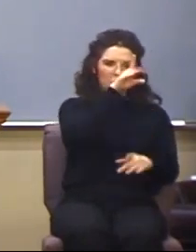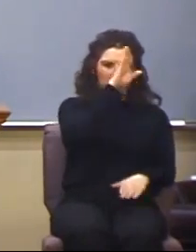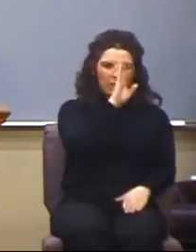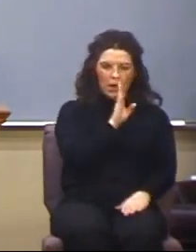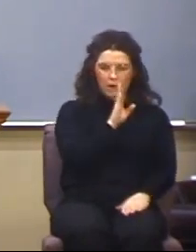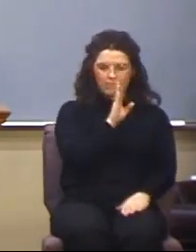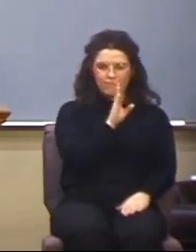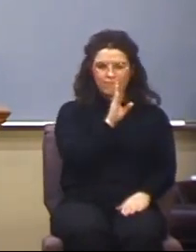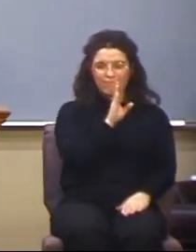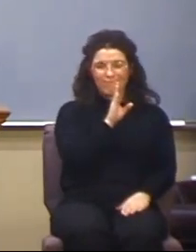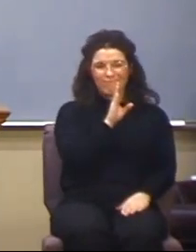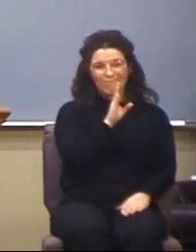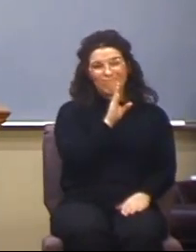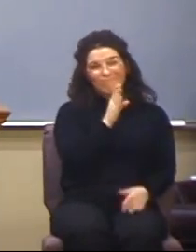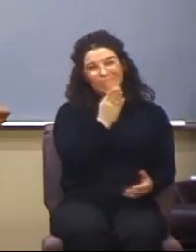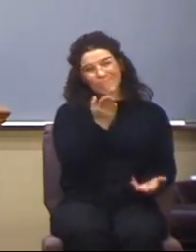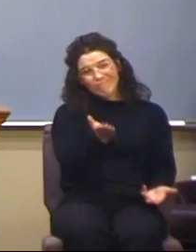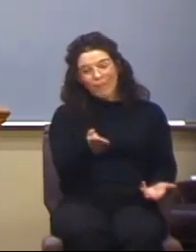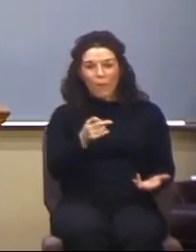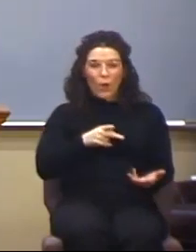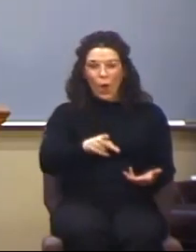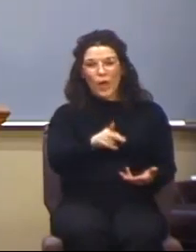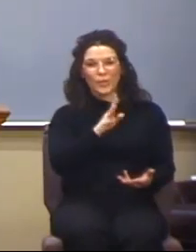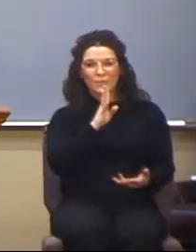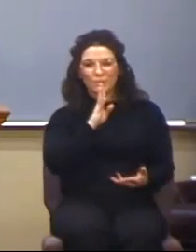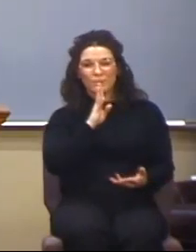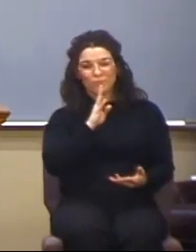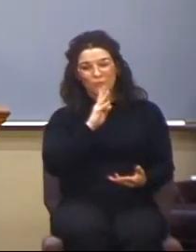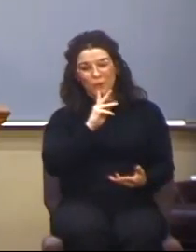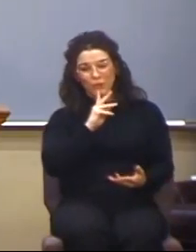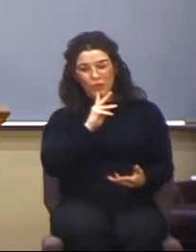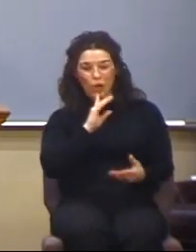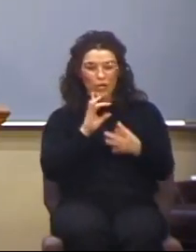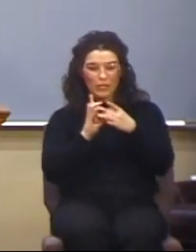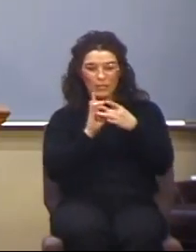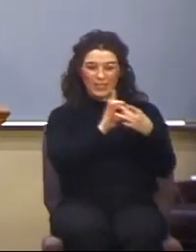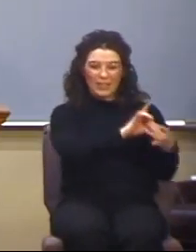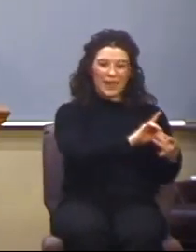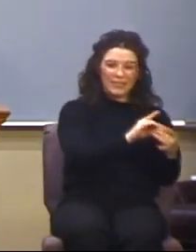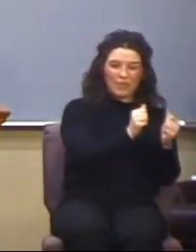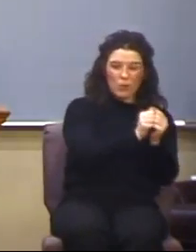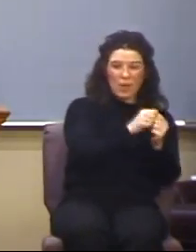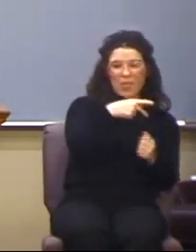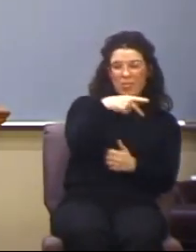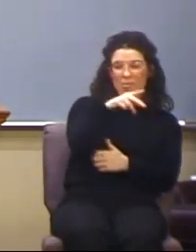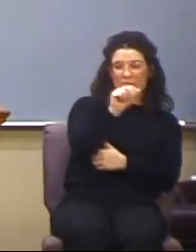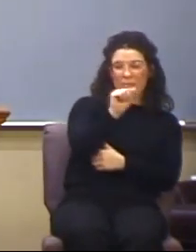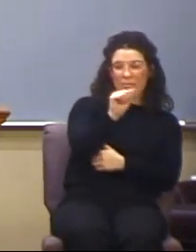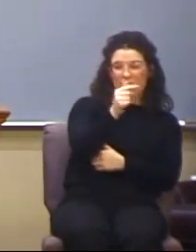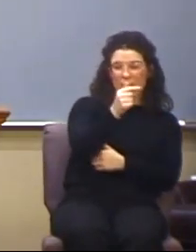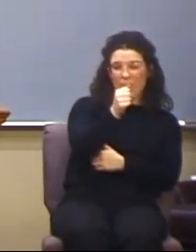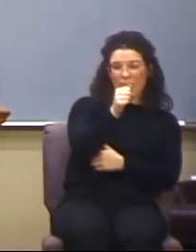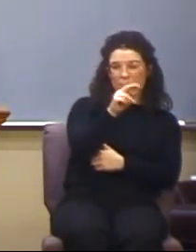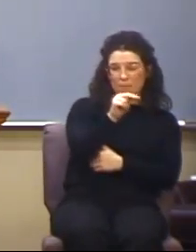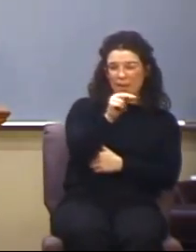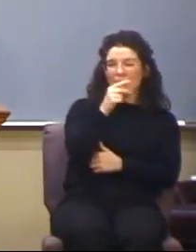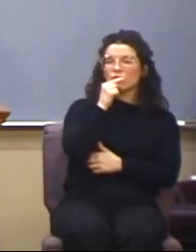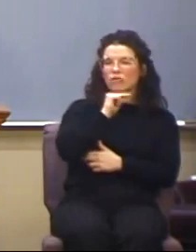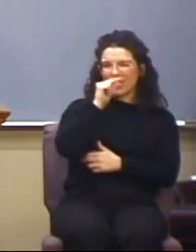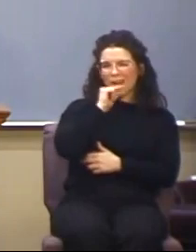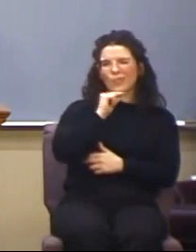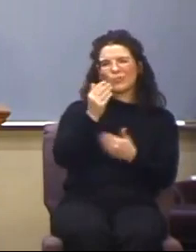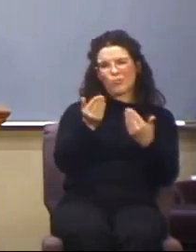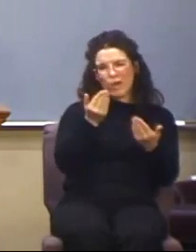Paul probably is referring to those pagan Gentiles in verse 2. So, and again,